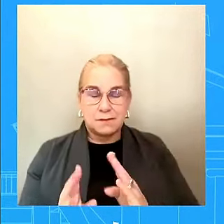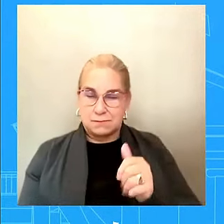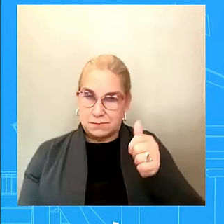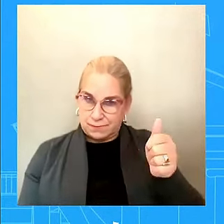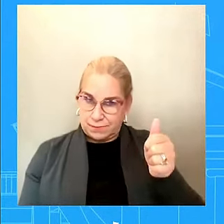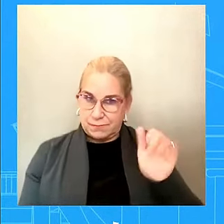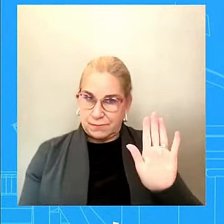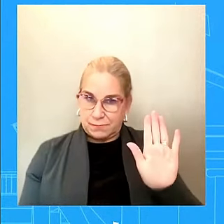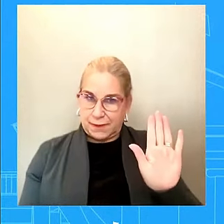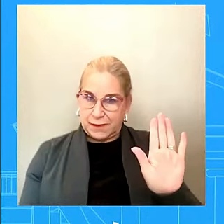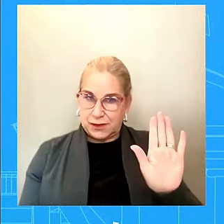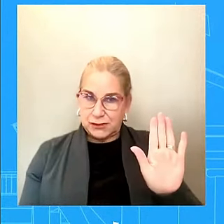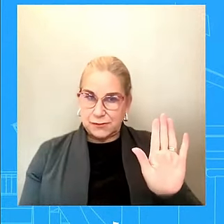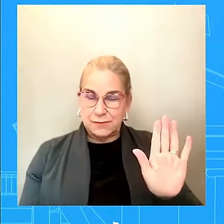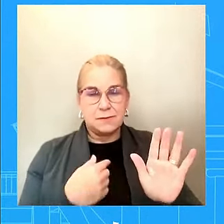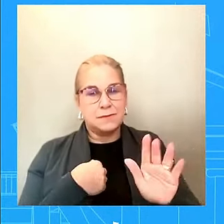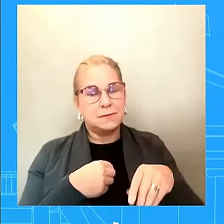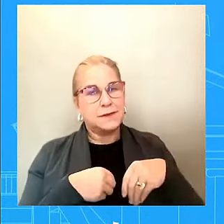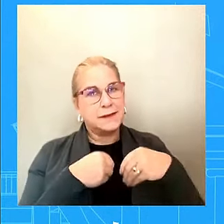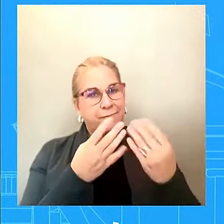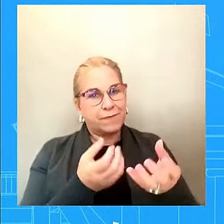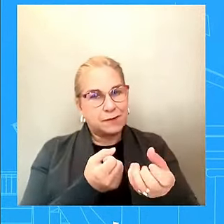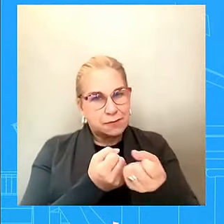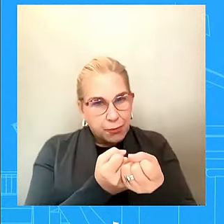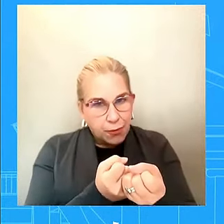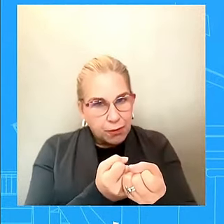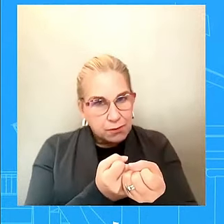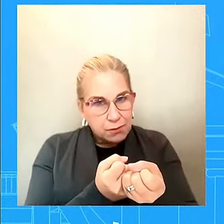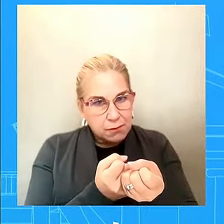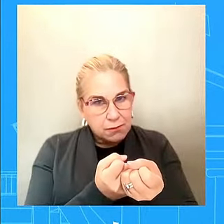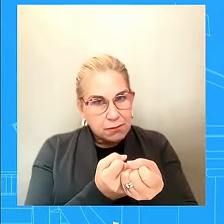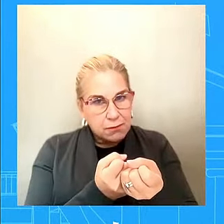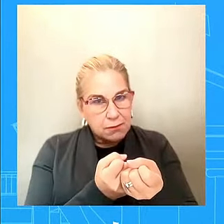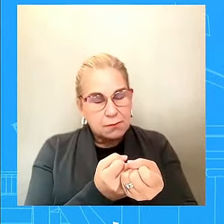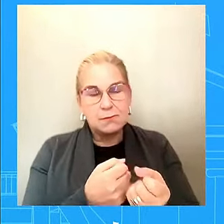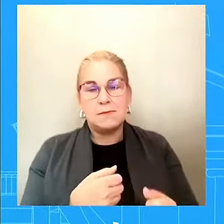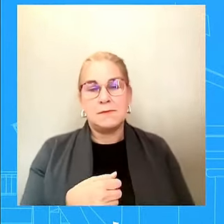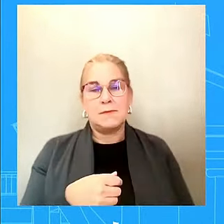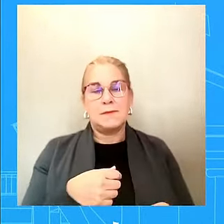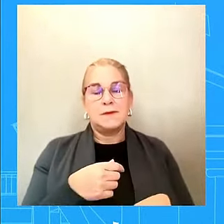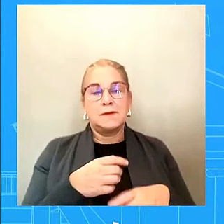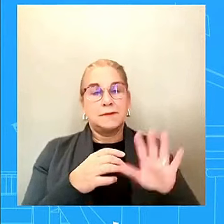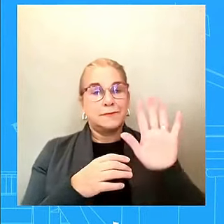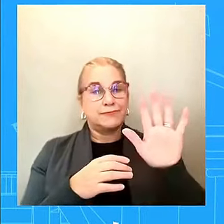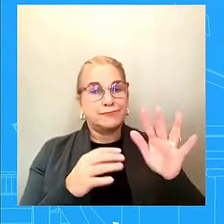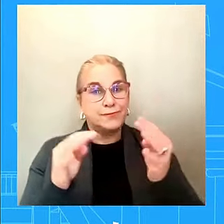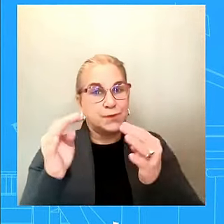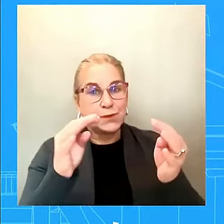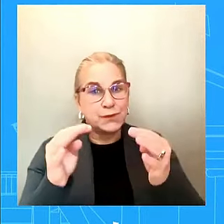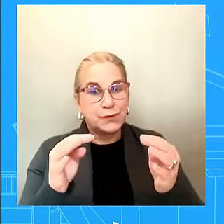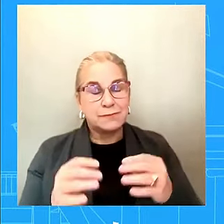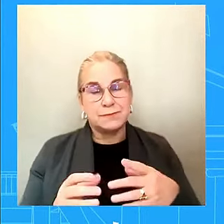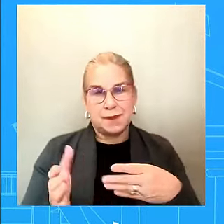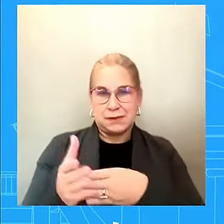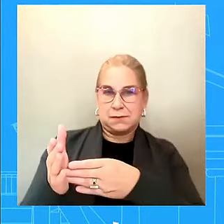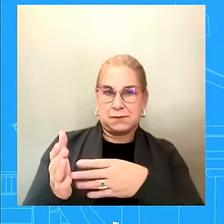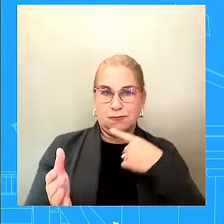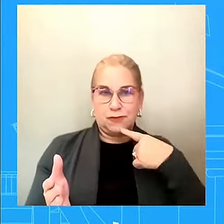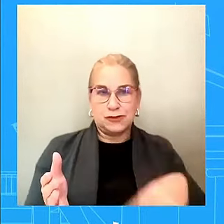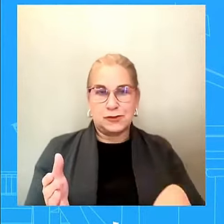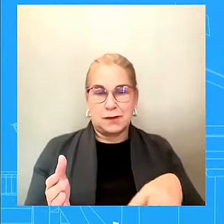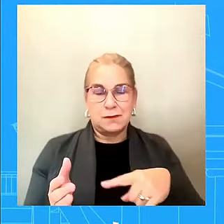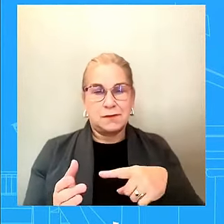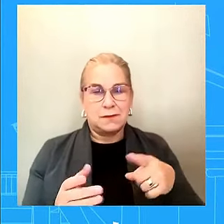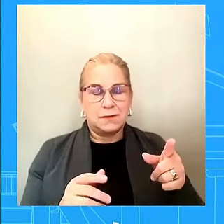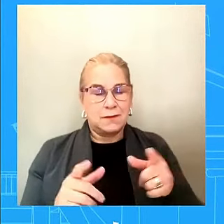for the Ukrainians on the battlefield as they continue to, uh, beat back Russia's aggression. Uh, I don't have anything else to share beyond that. Uh, but,